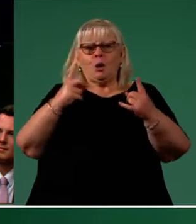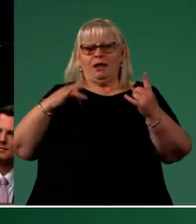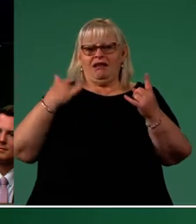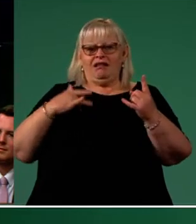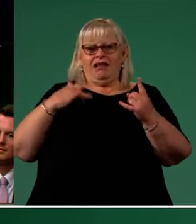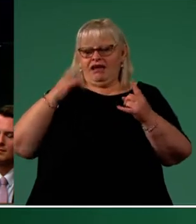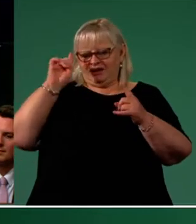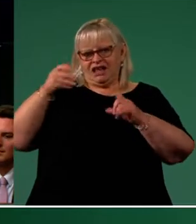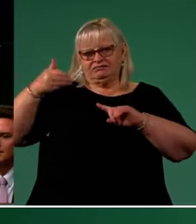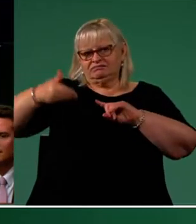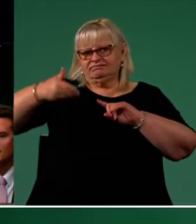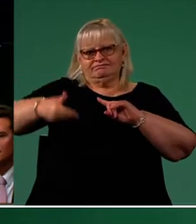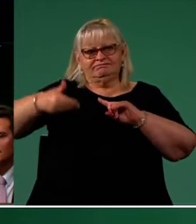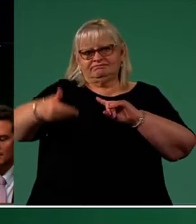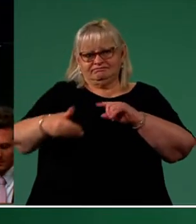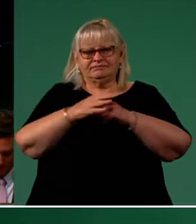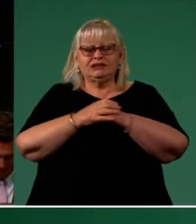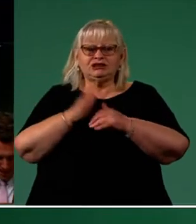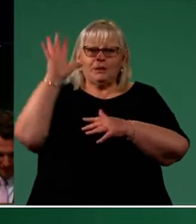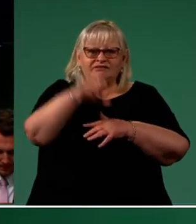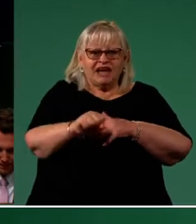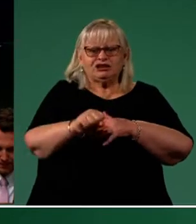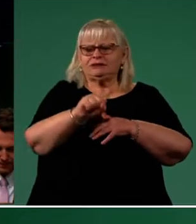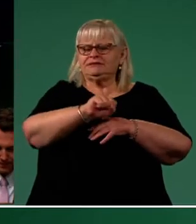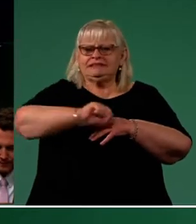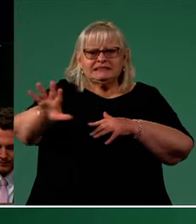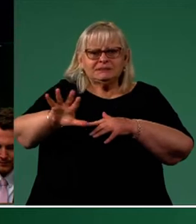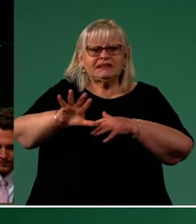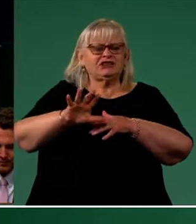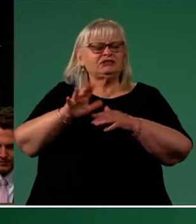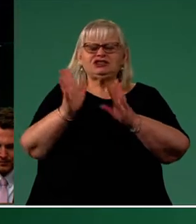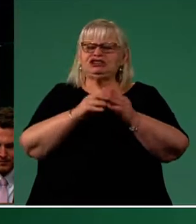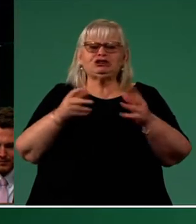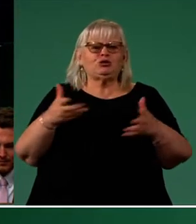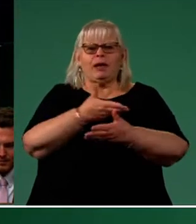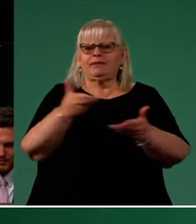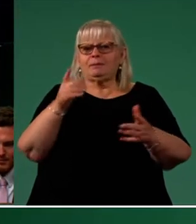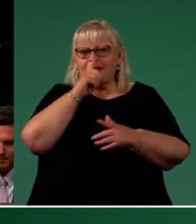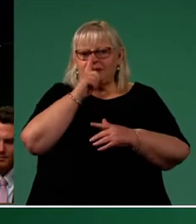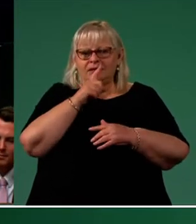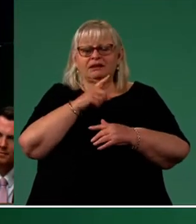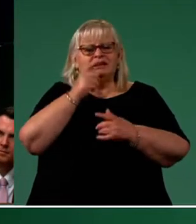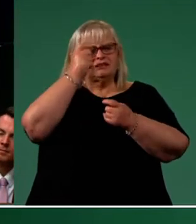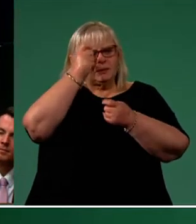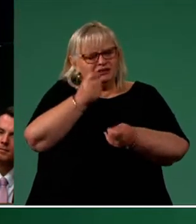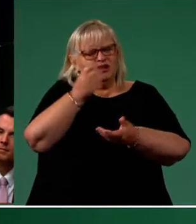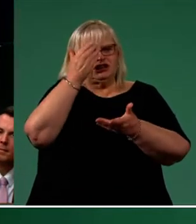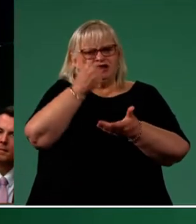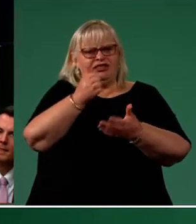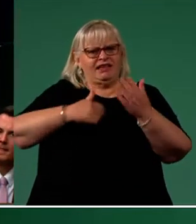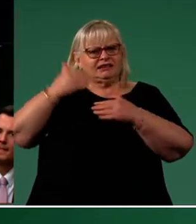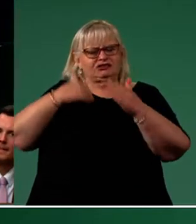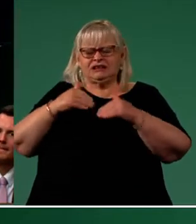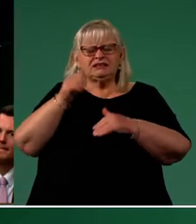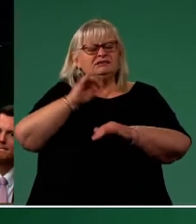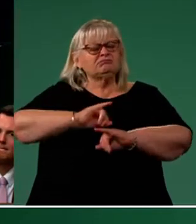left. Invasion and dispossession destroyed the Wallamuddigal. As we acknowledge them, their tragic history must be